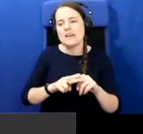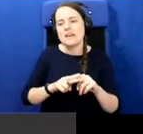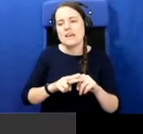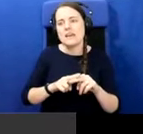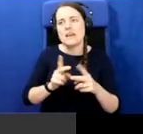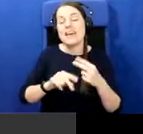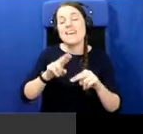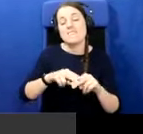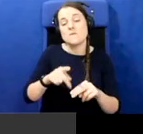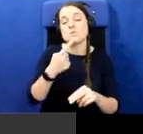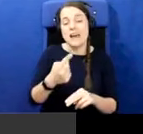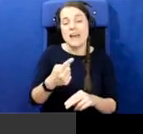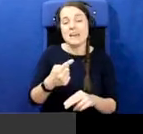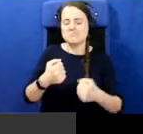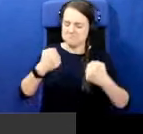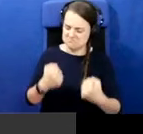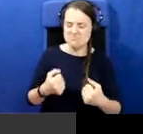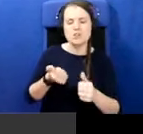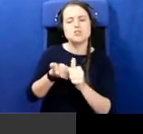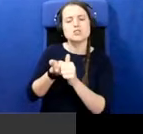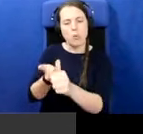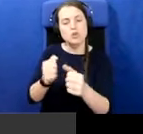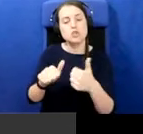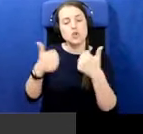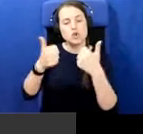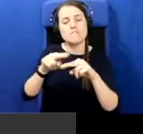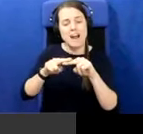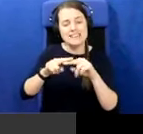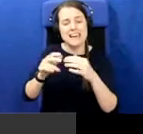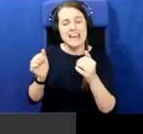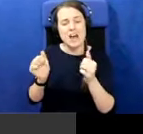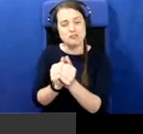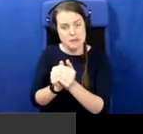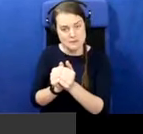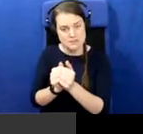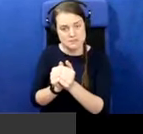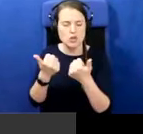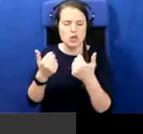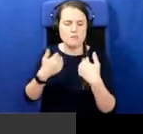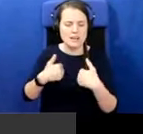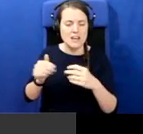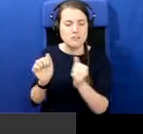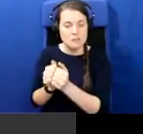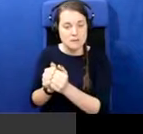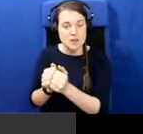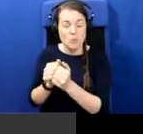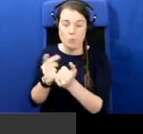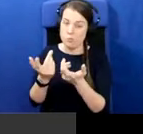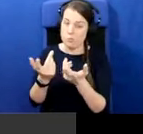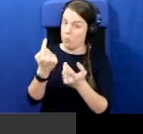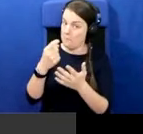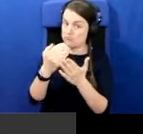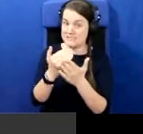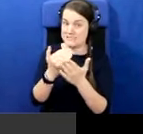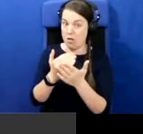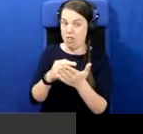strongly support the good rally agreement, then I'm afraid one of those key principles is the principle of consent. And it would be a